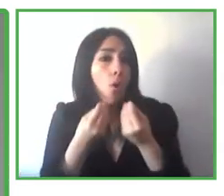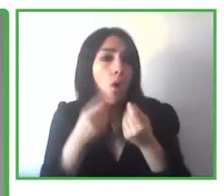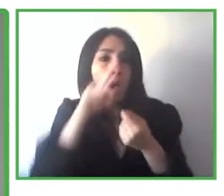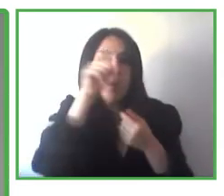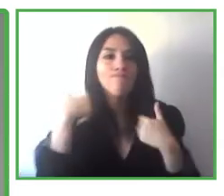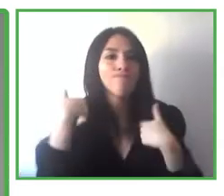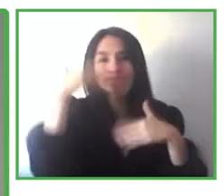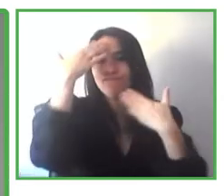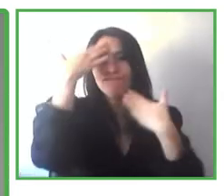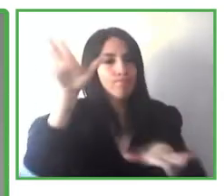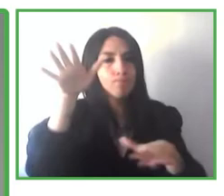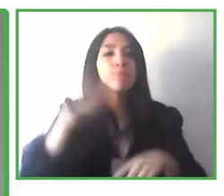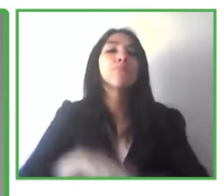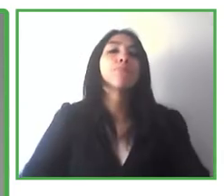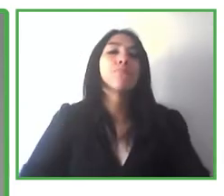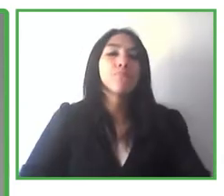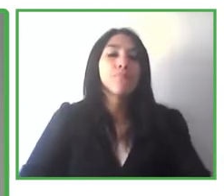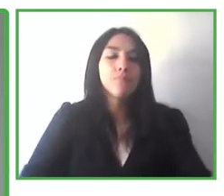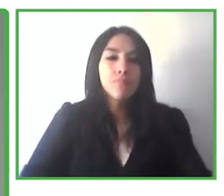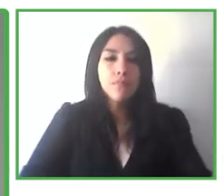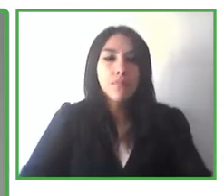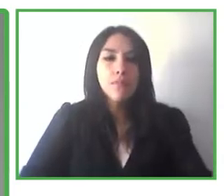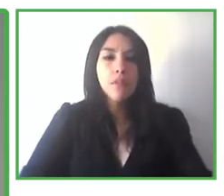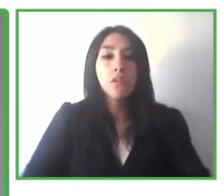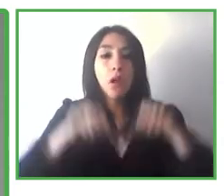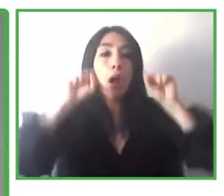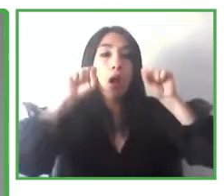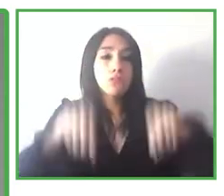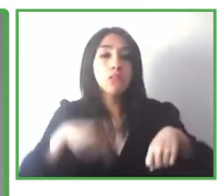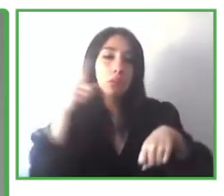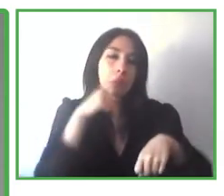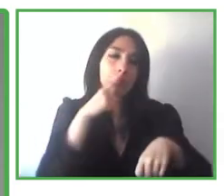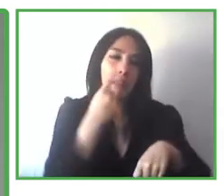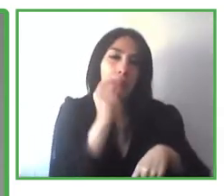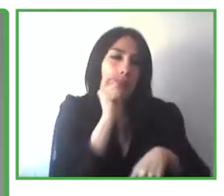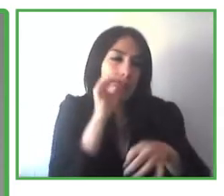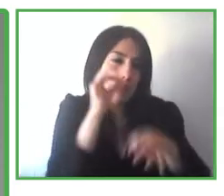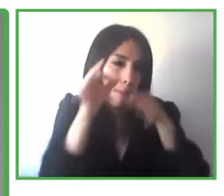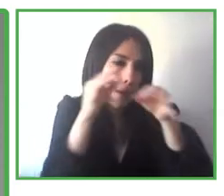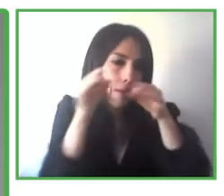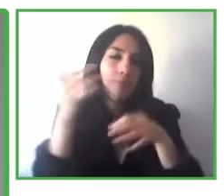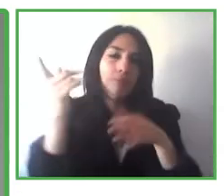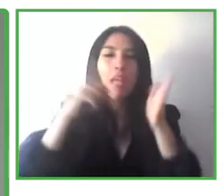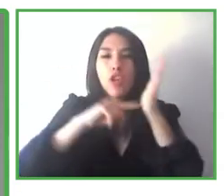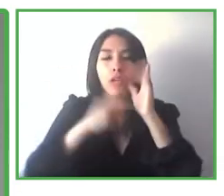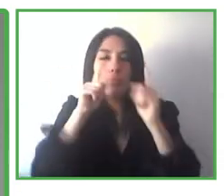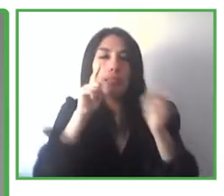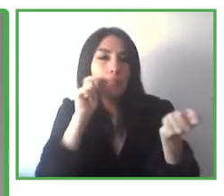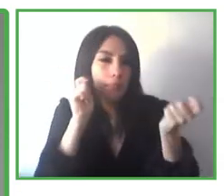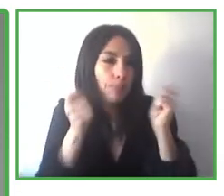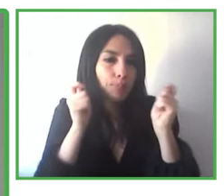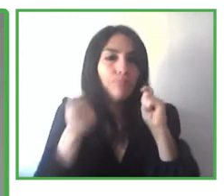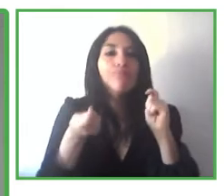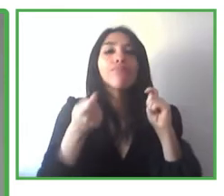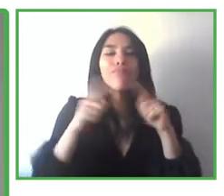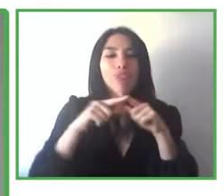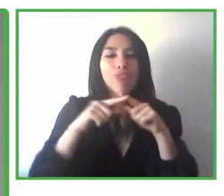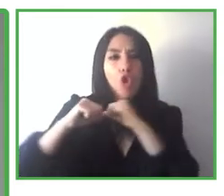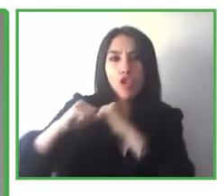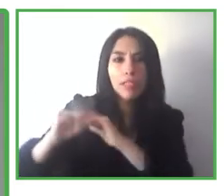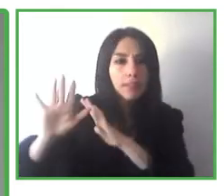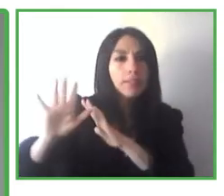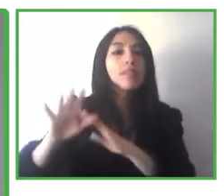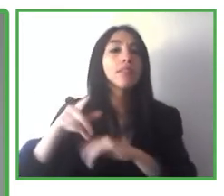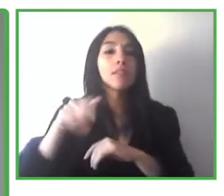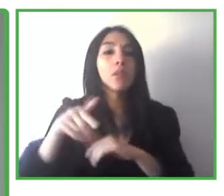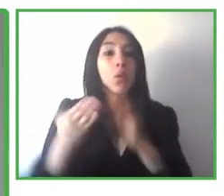we will see why. So we could say that this is technology which is a radically new of a